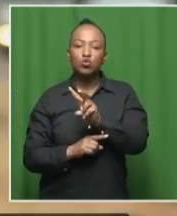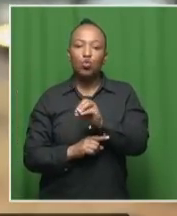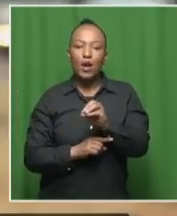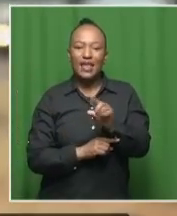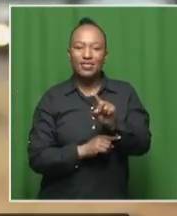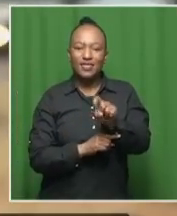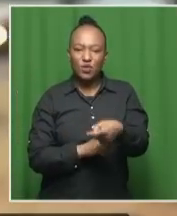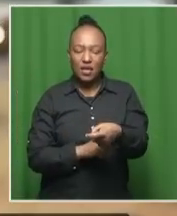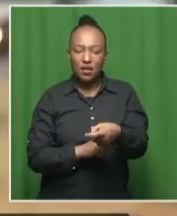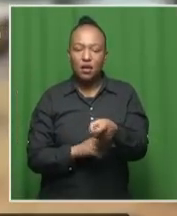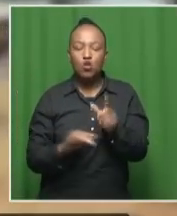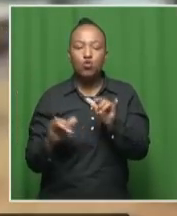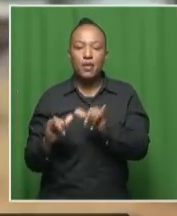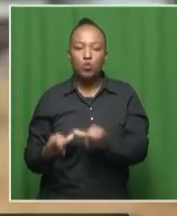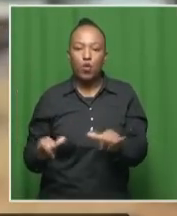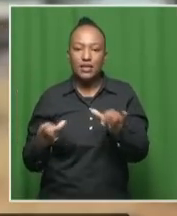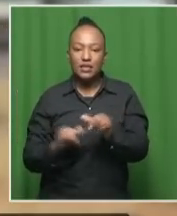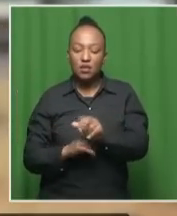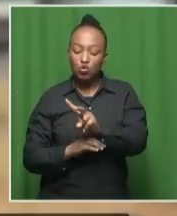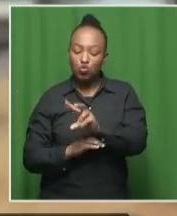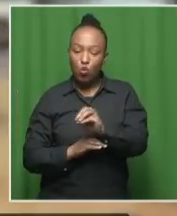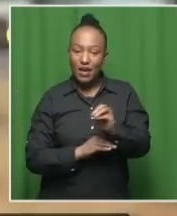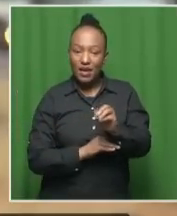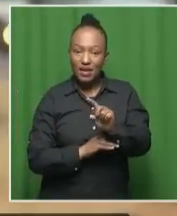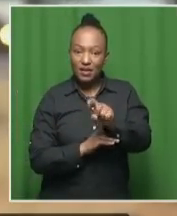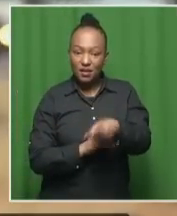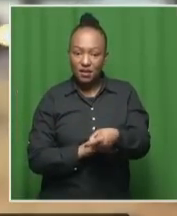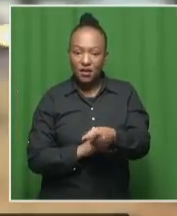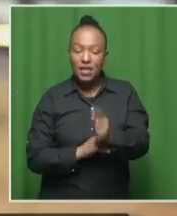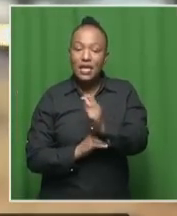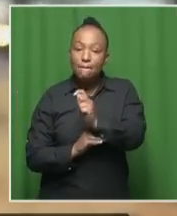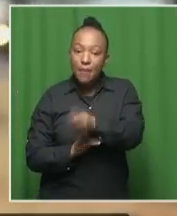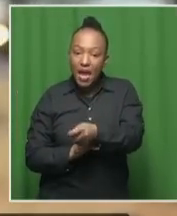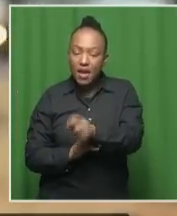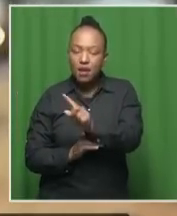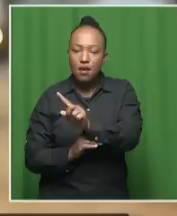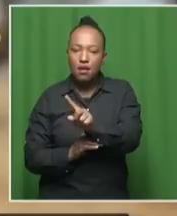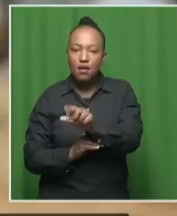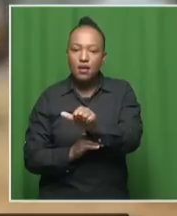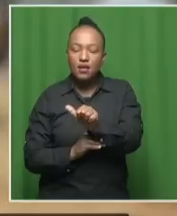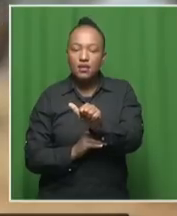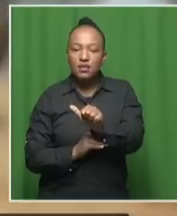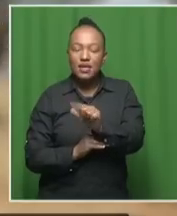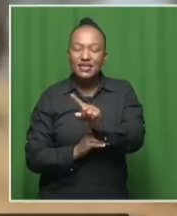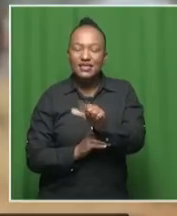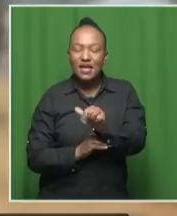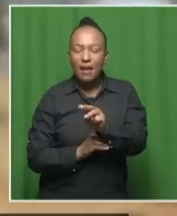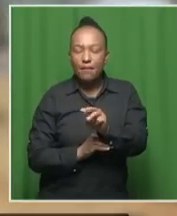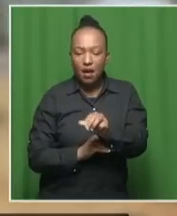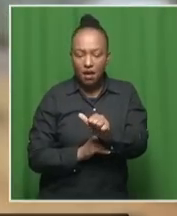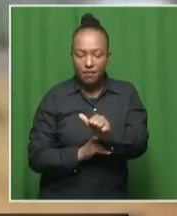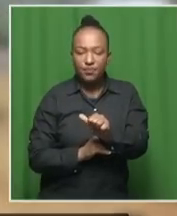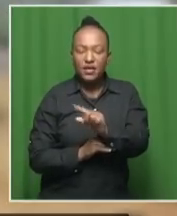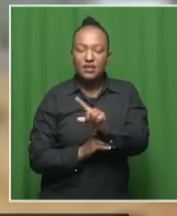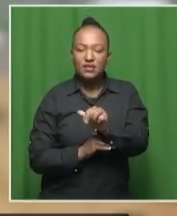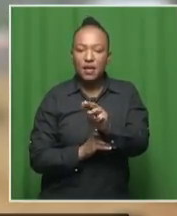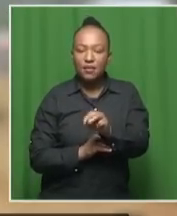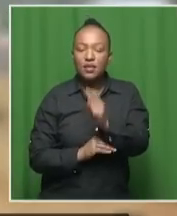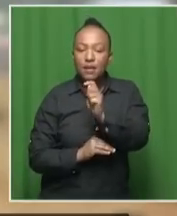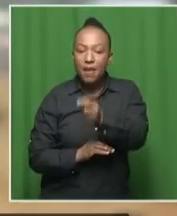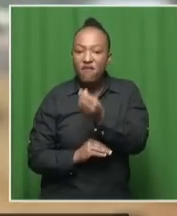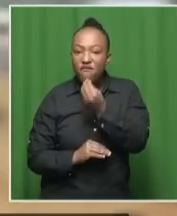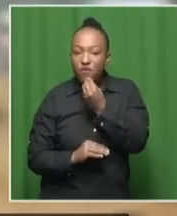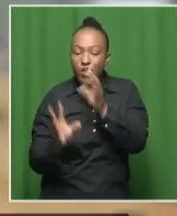And then you have to wait. So, that 200,000 pays the Zamazama when you have to go down. It pays for your tools. It pays your food